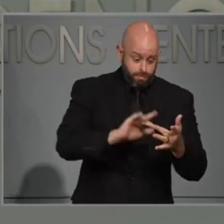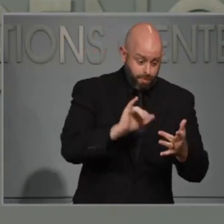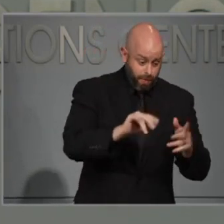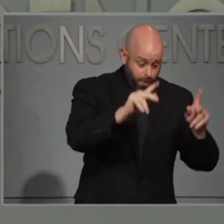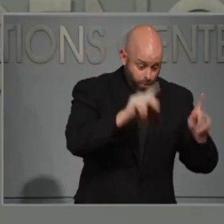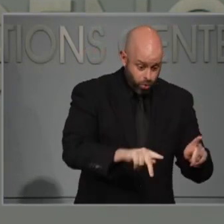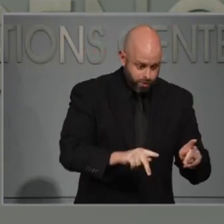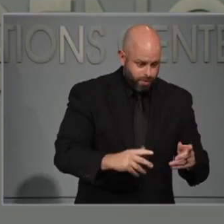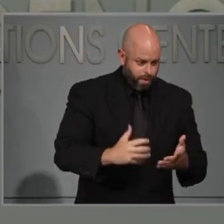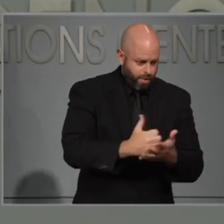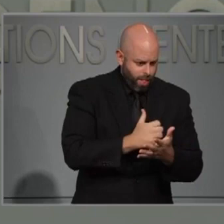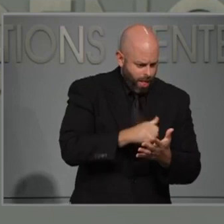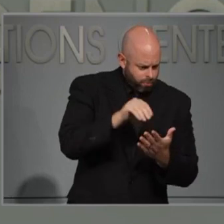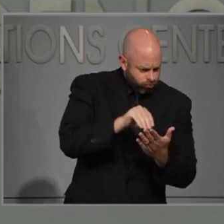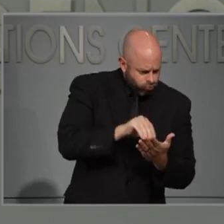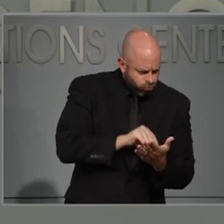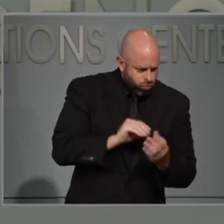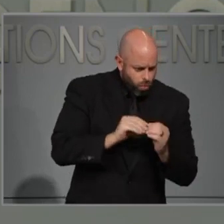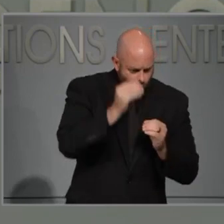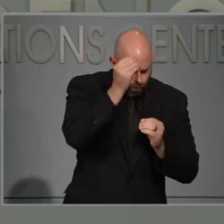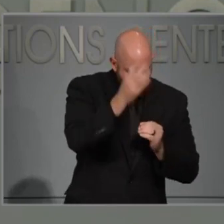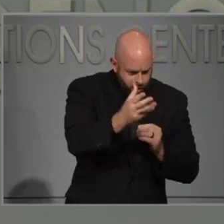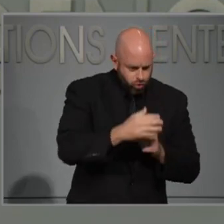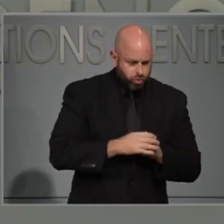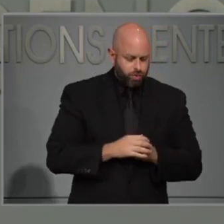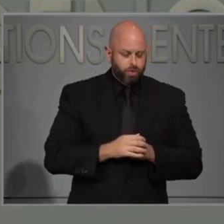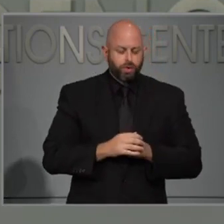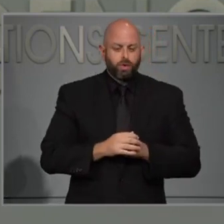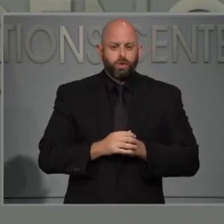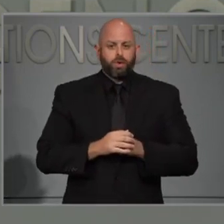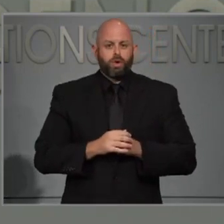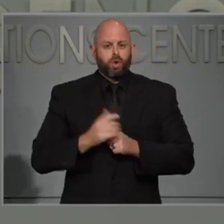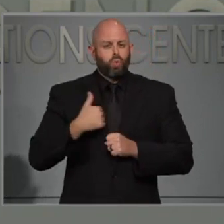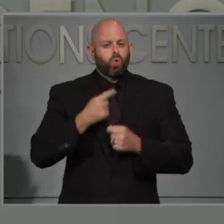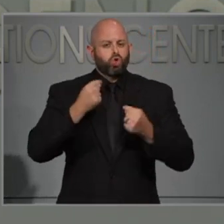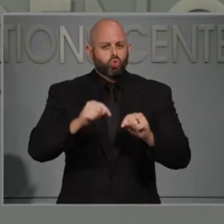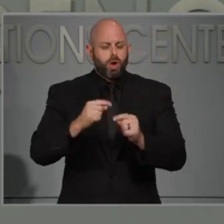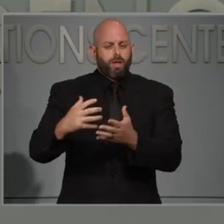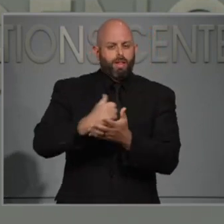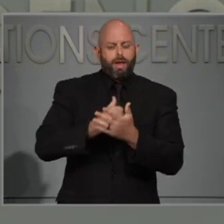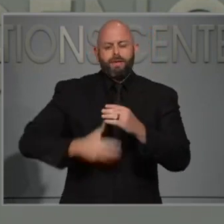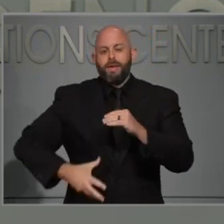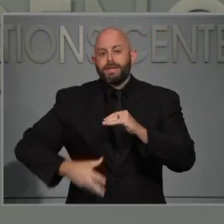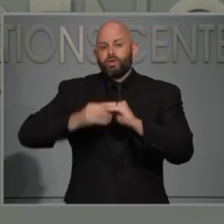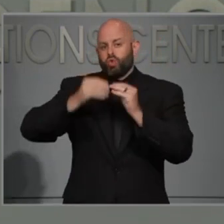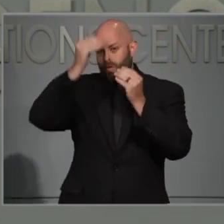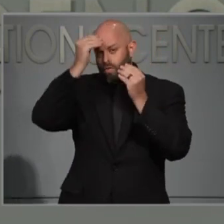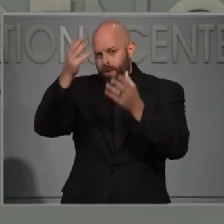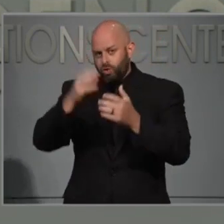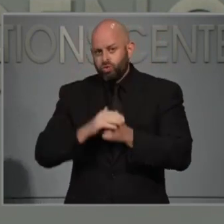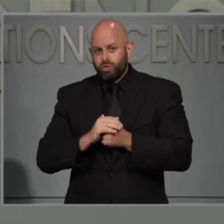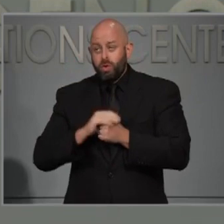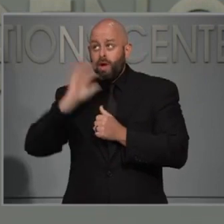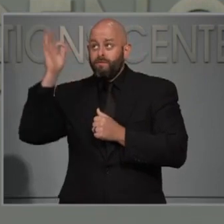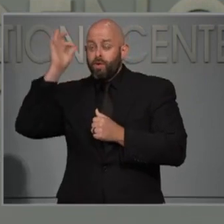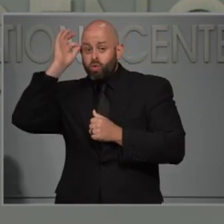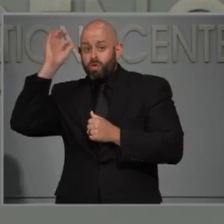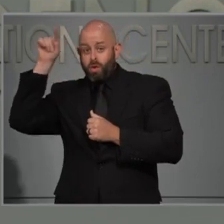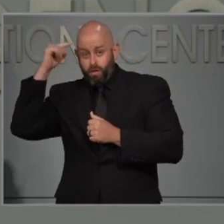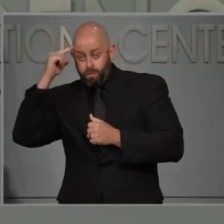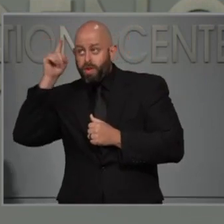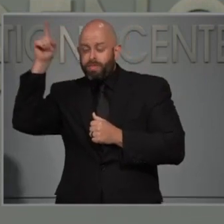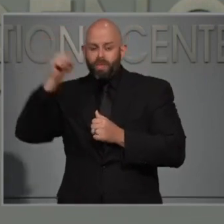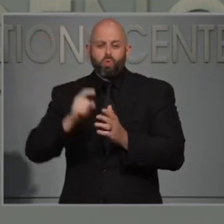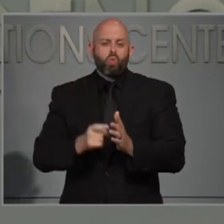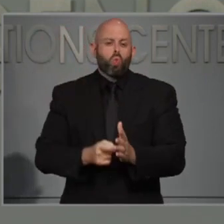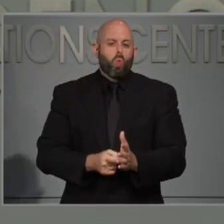the additional data. What we're trying to do is get that on the front end. The federal government has recently moved to require the collection of demographic